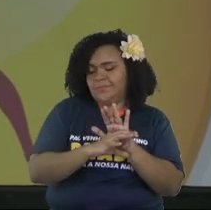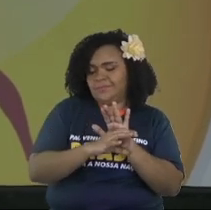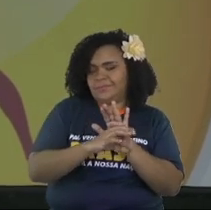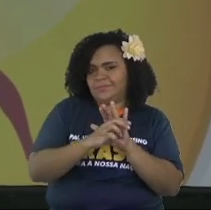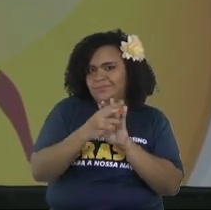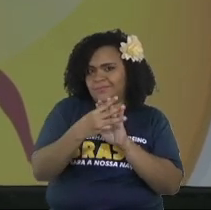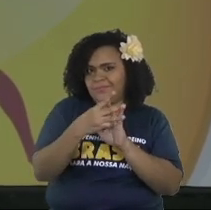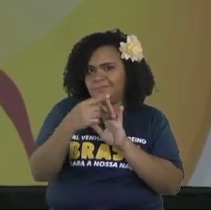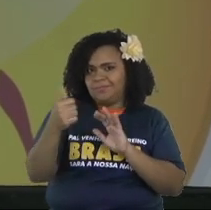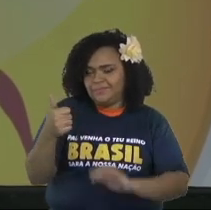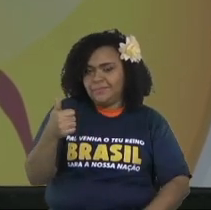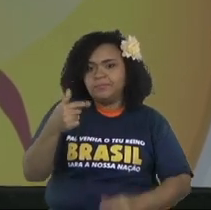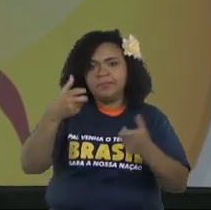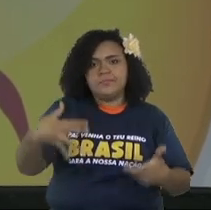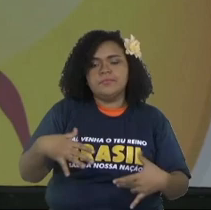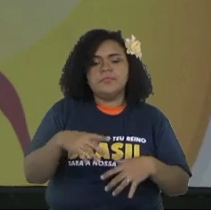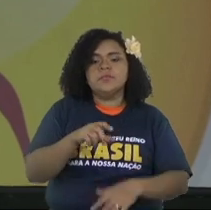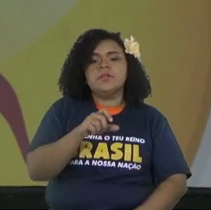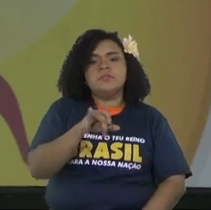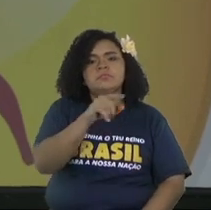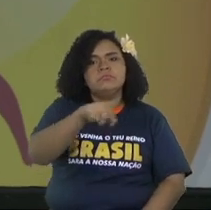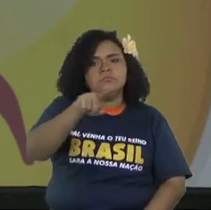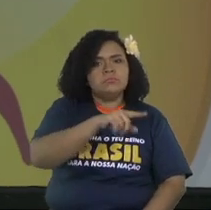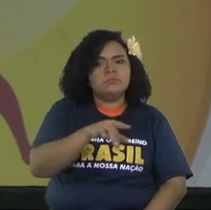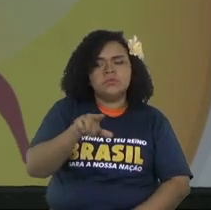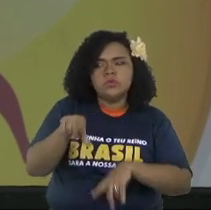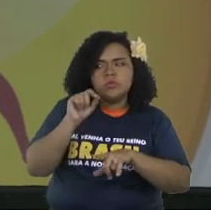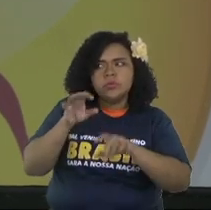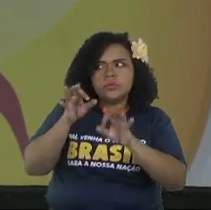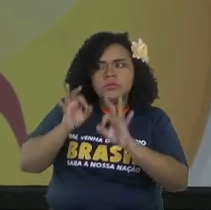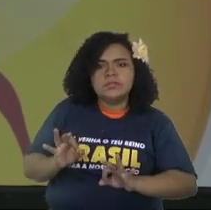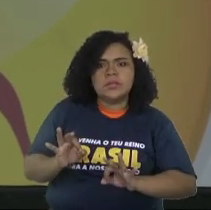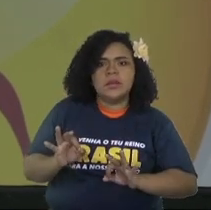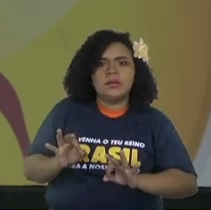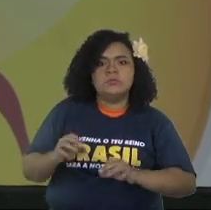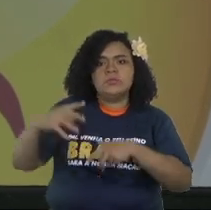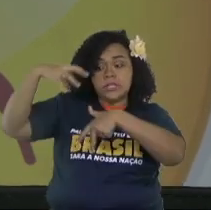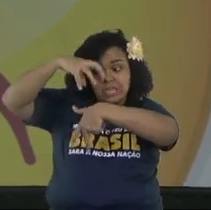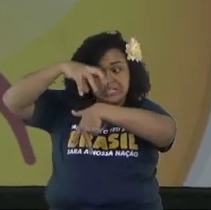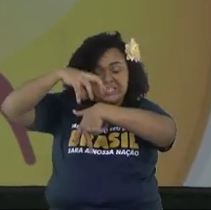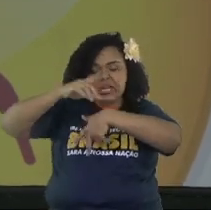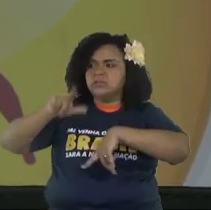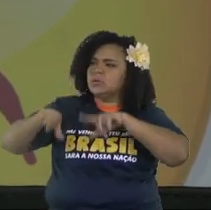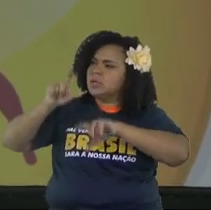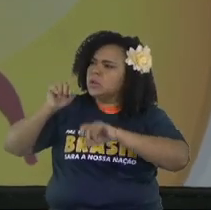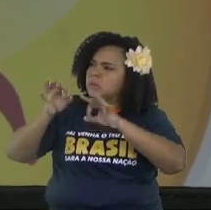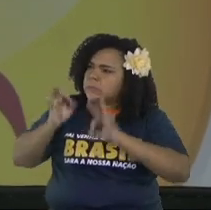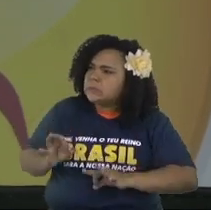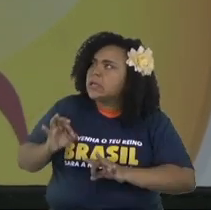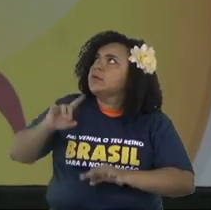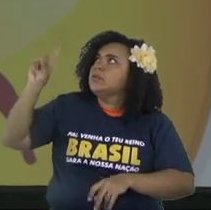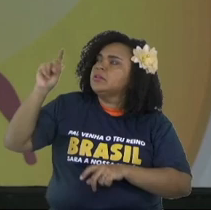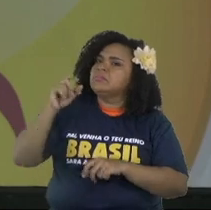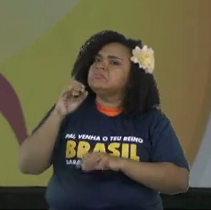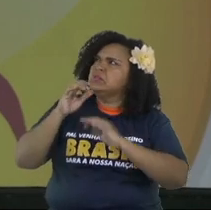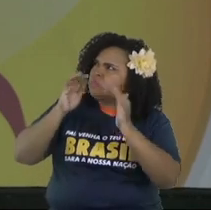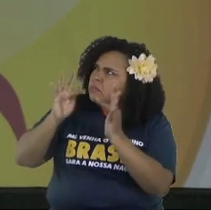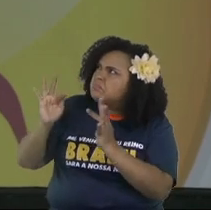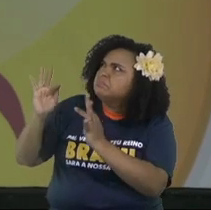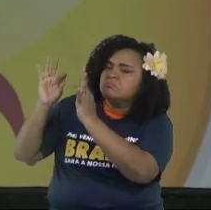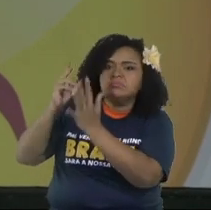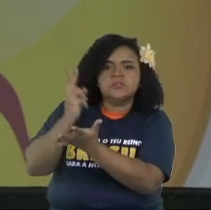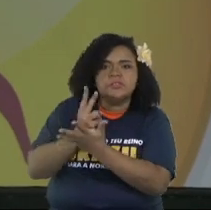does Hezekiah and did through all Judah and he did what was good